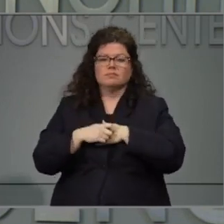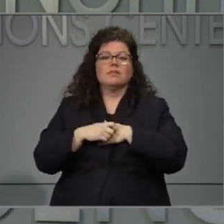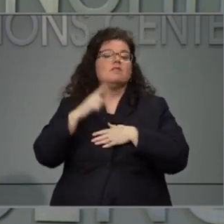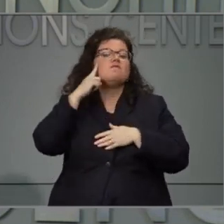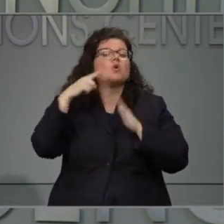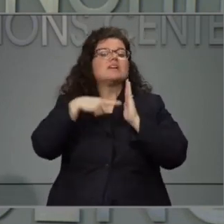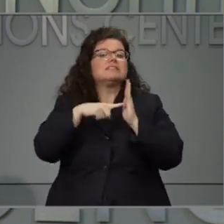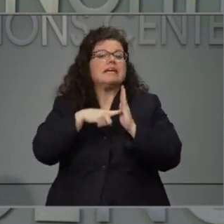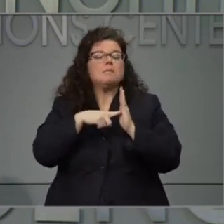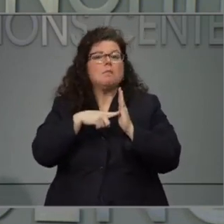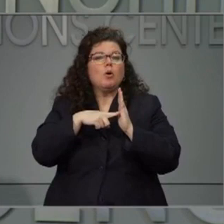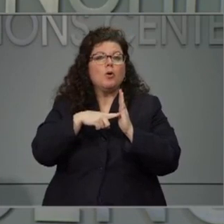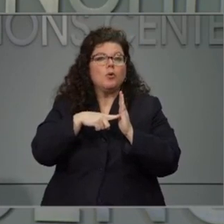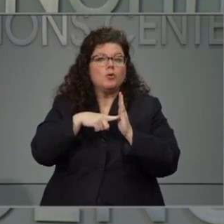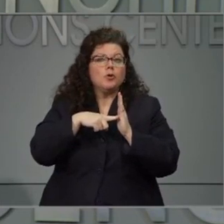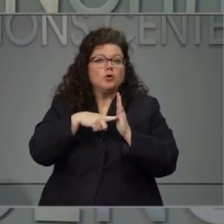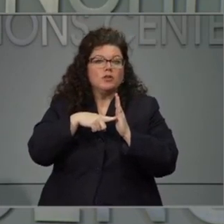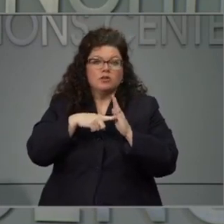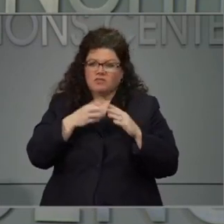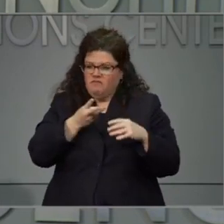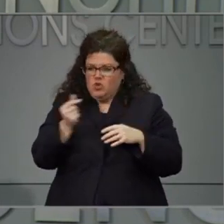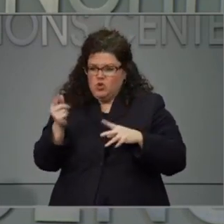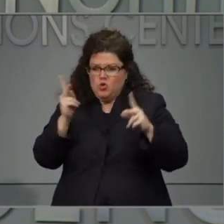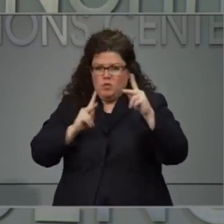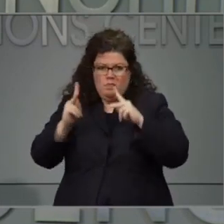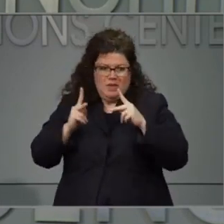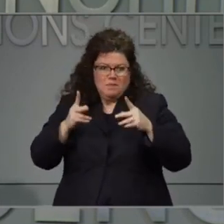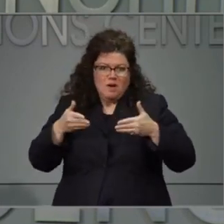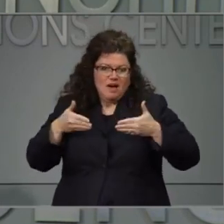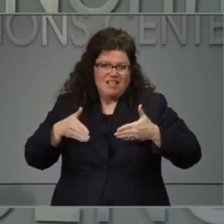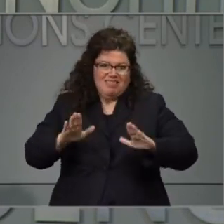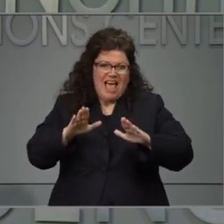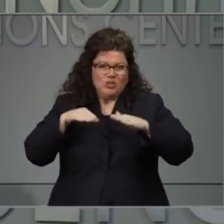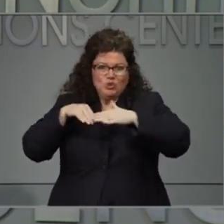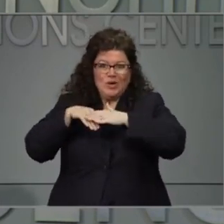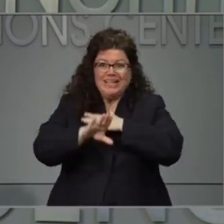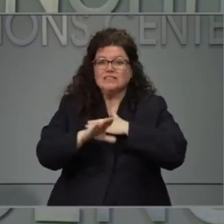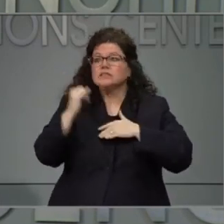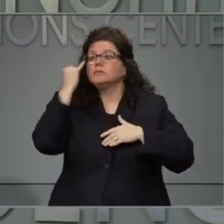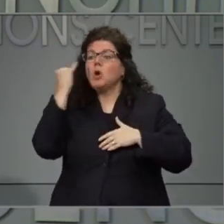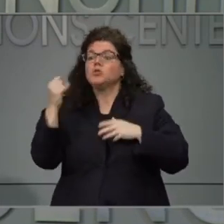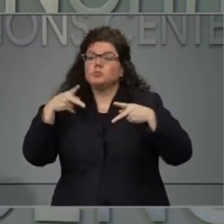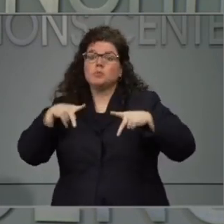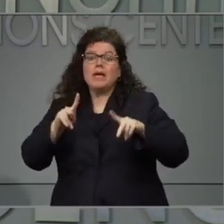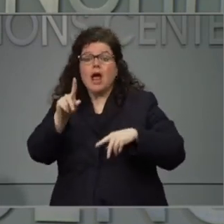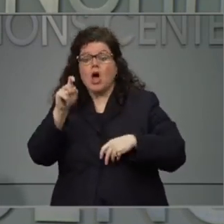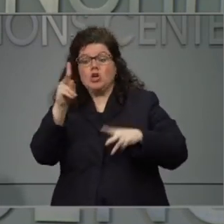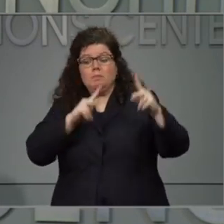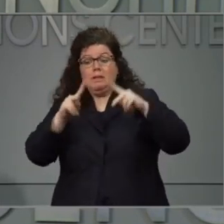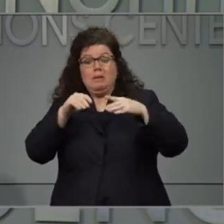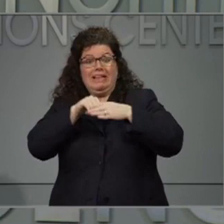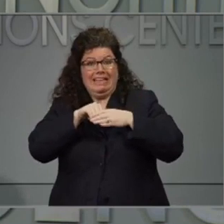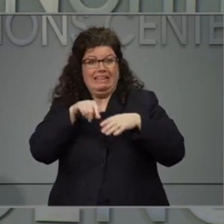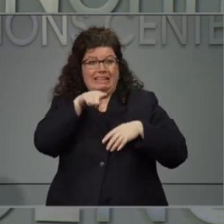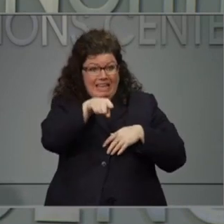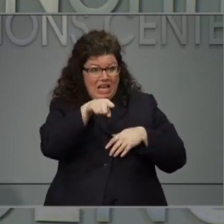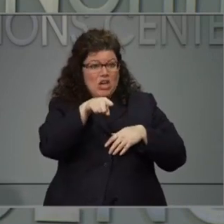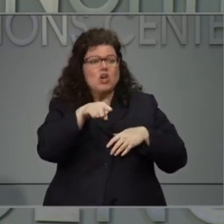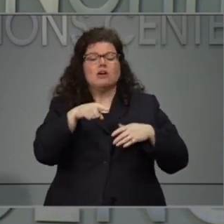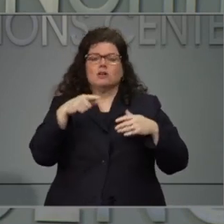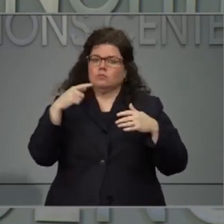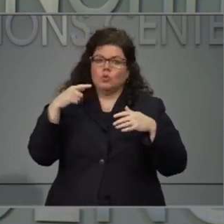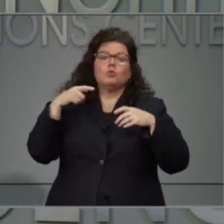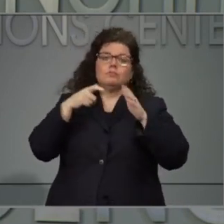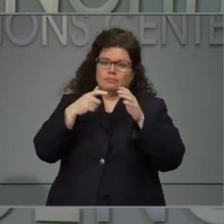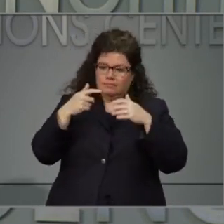25% of the maximum occupancy can come into the store. And they actually have someone